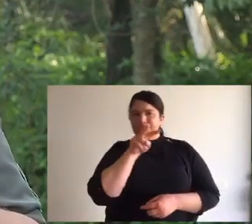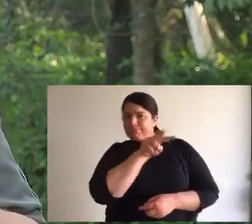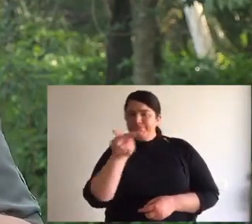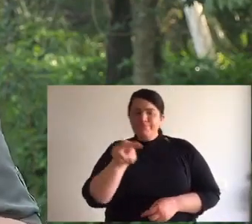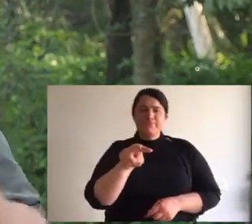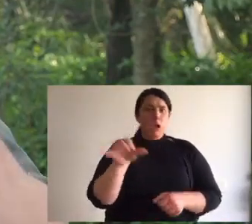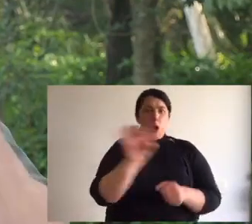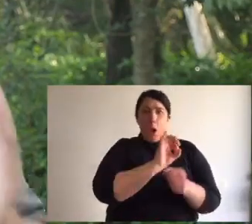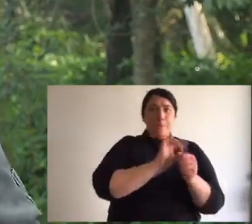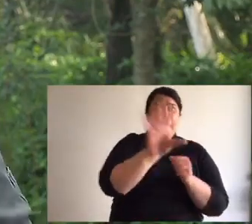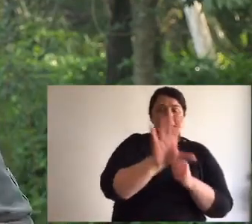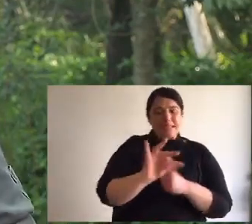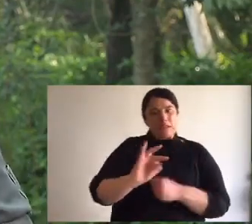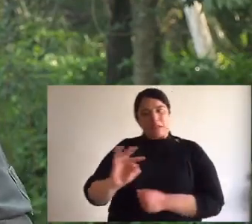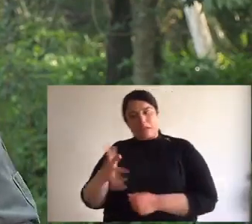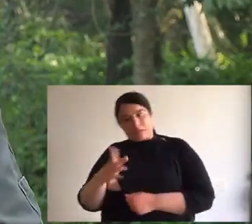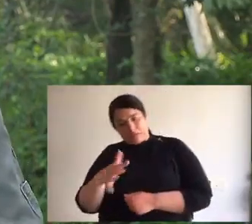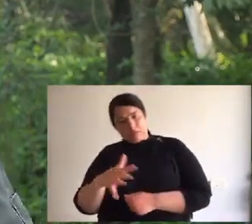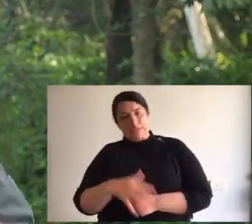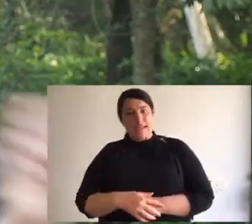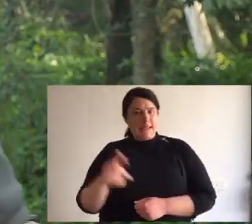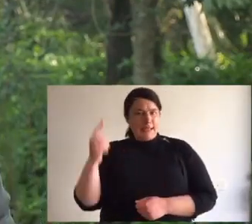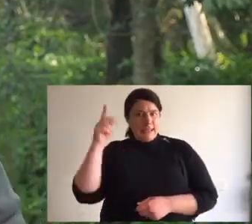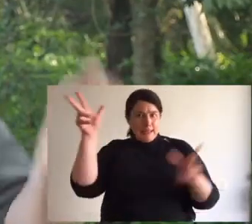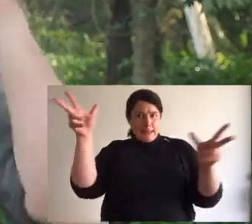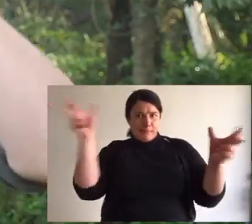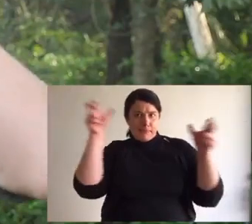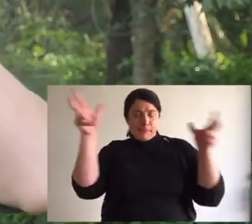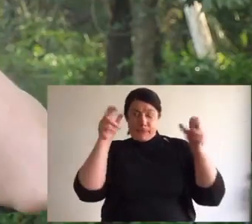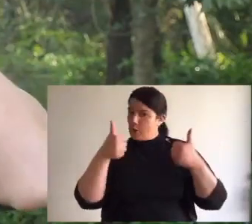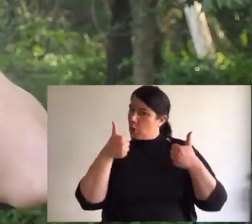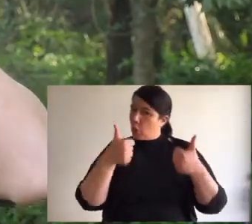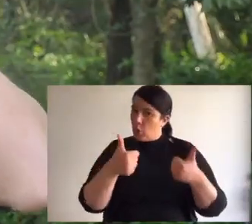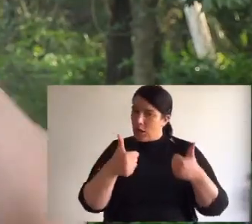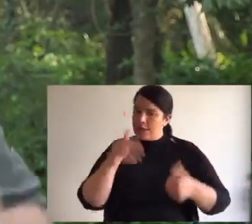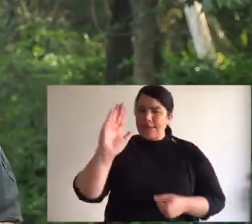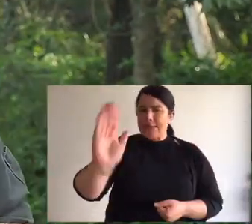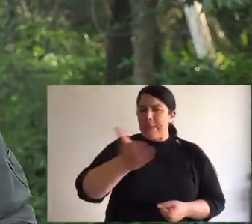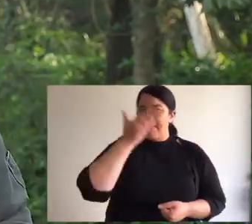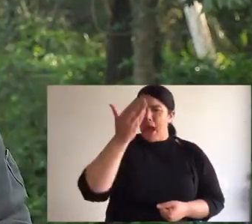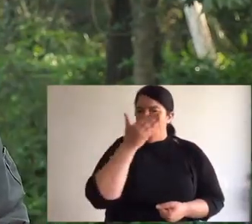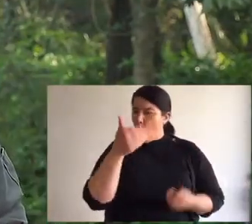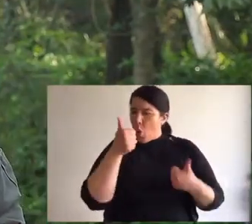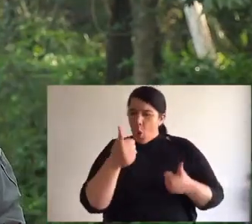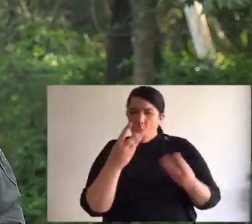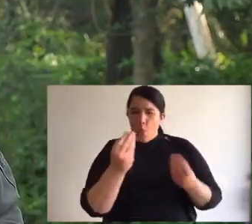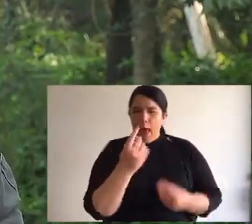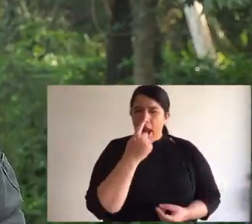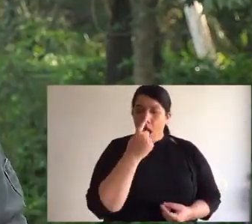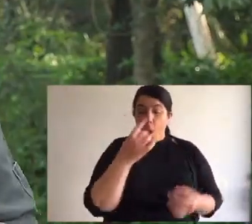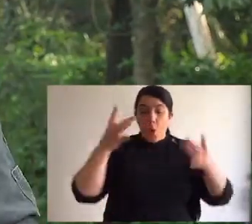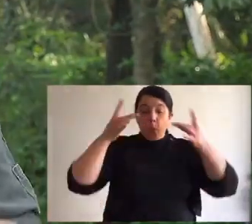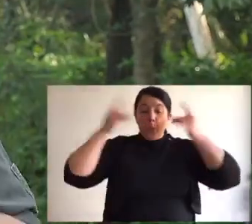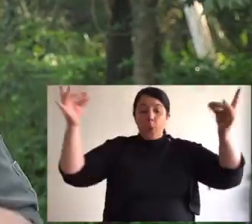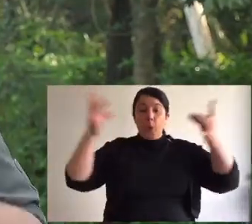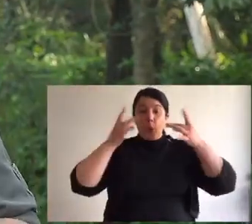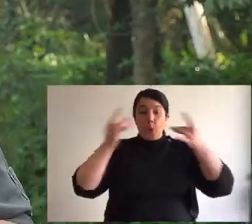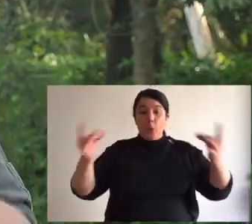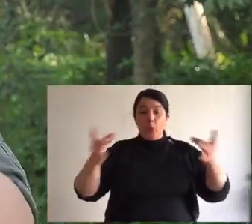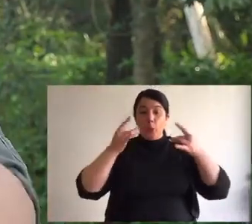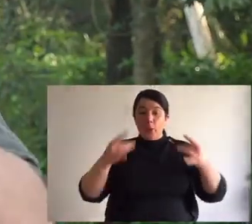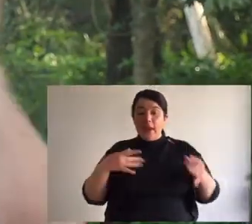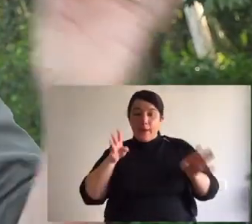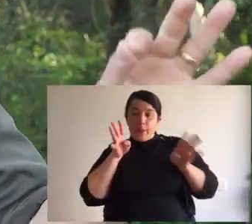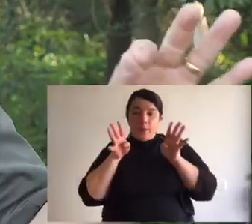the eyesight, not too bad. It's not the best vision. It's not the worst. A great sense of hearing. An incredible sense of smell. Look at that wet